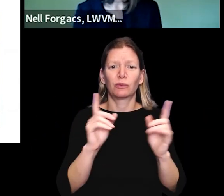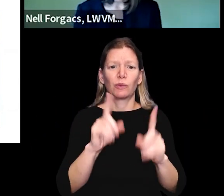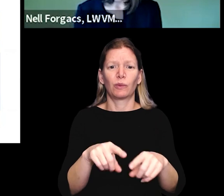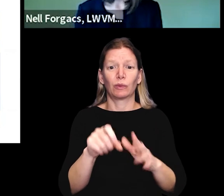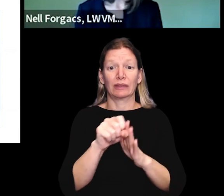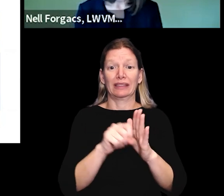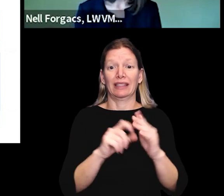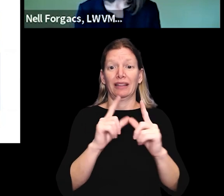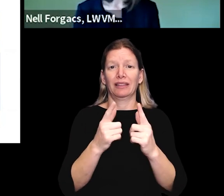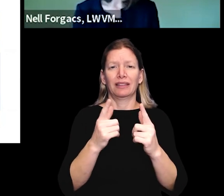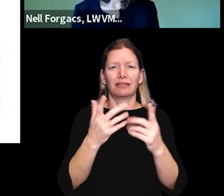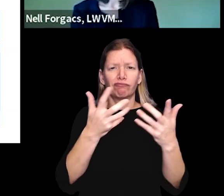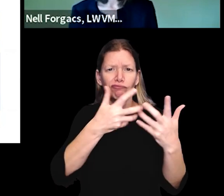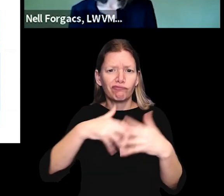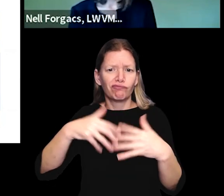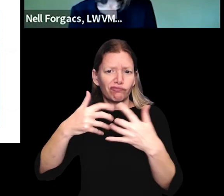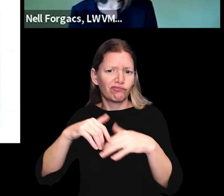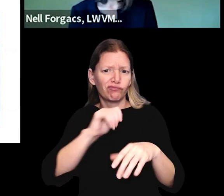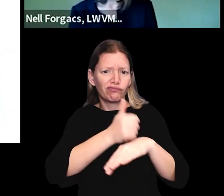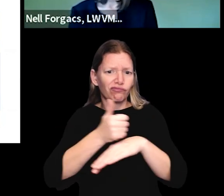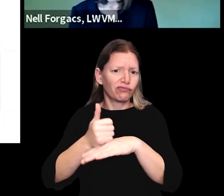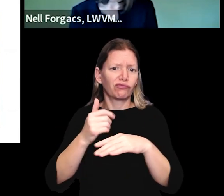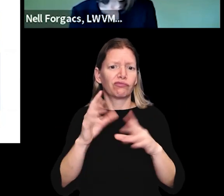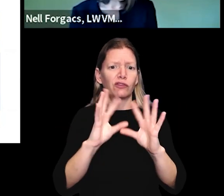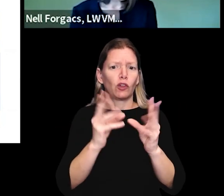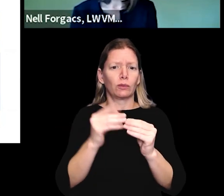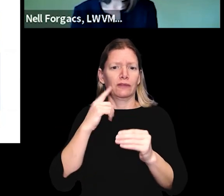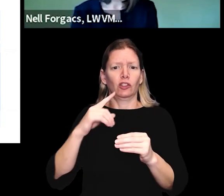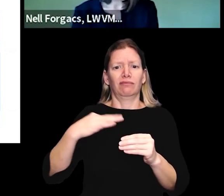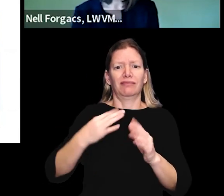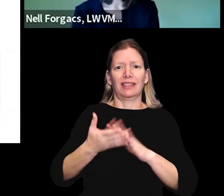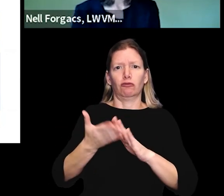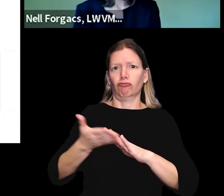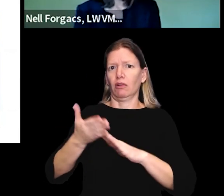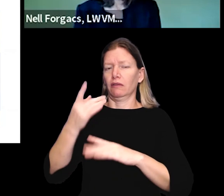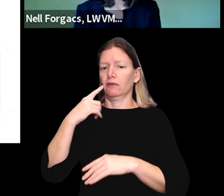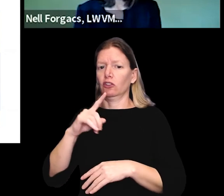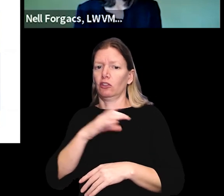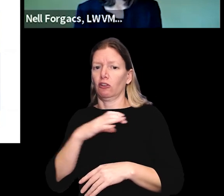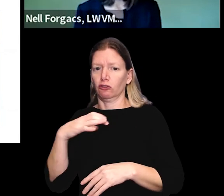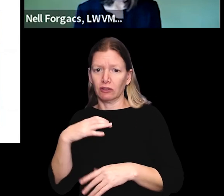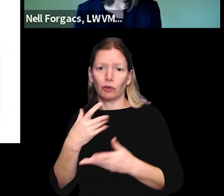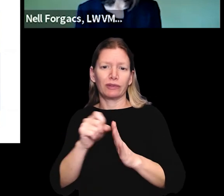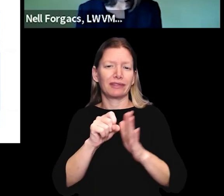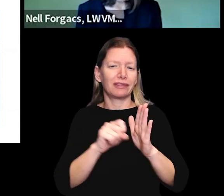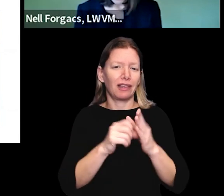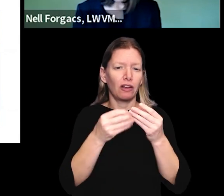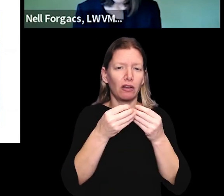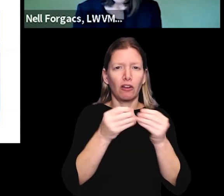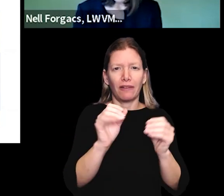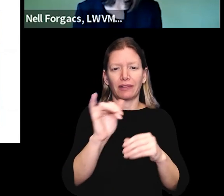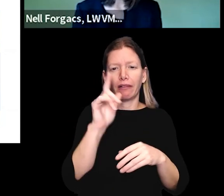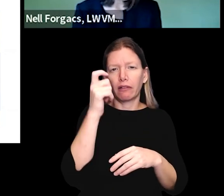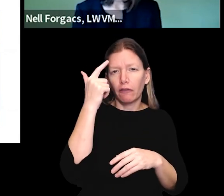so. Um, the State League organizes forums for candidates running for Congress or state